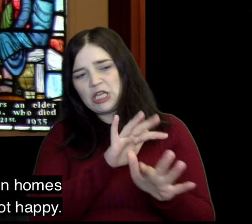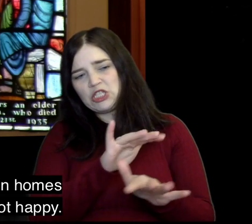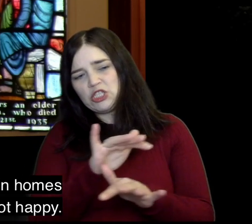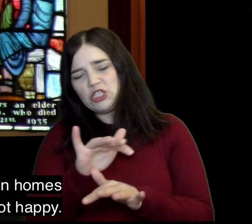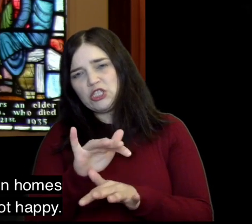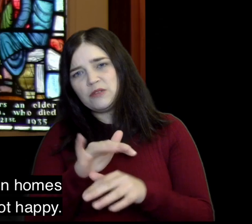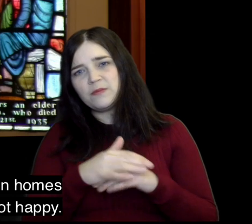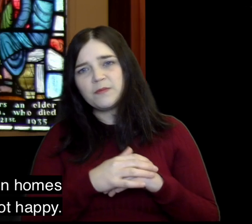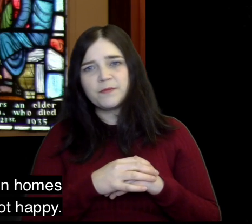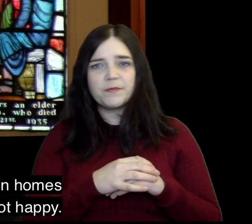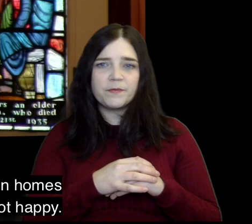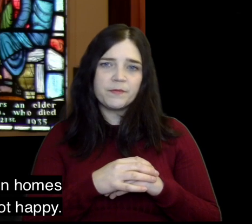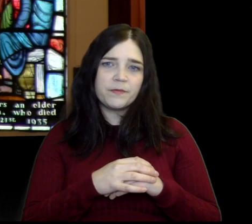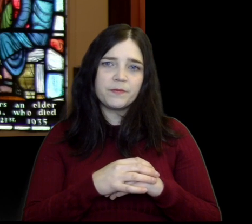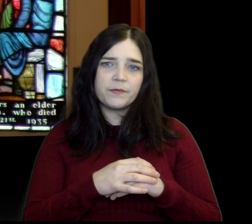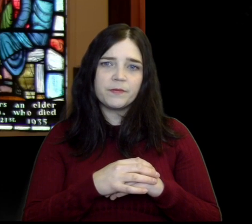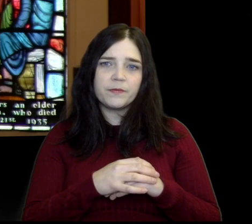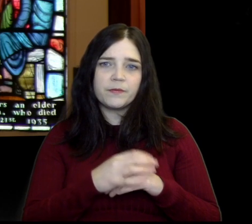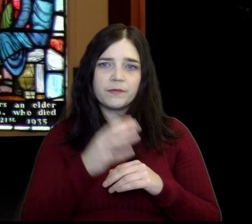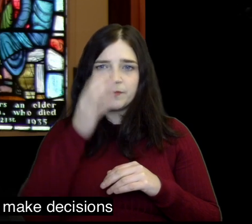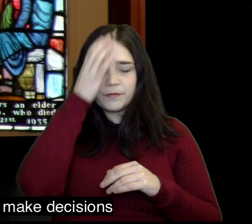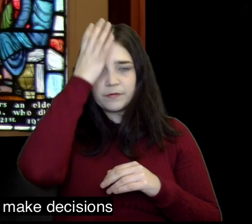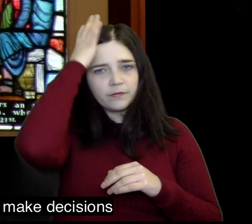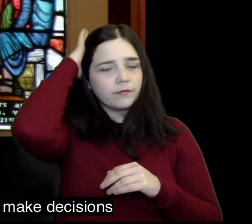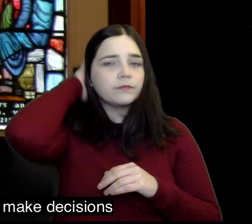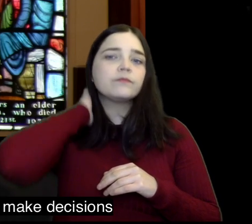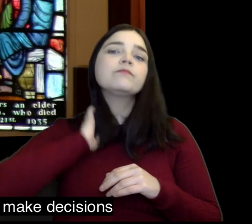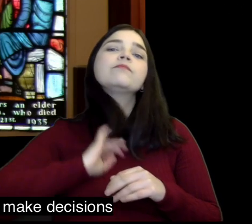for those that are in homes where things are not happy